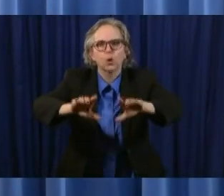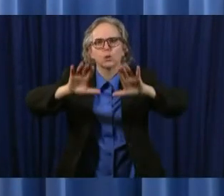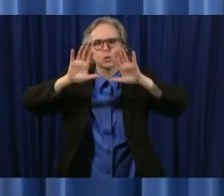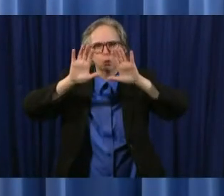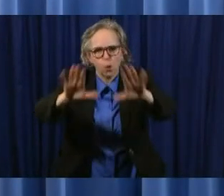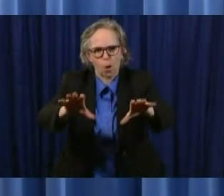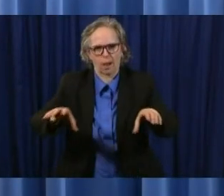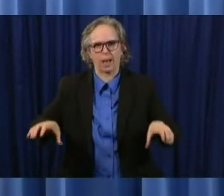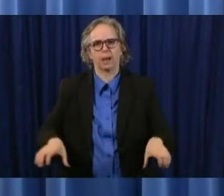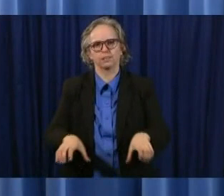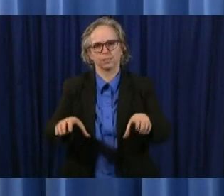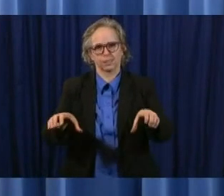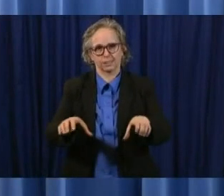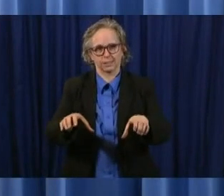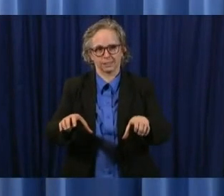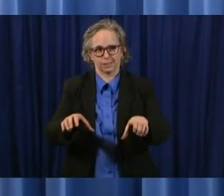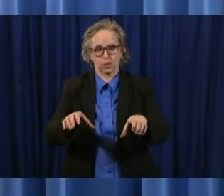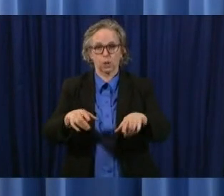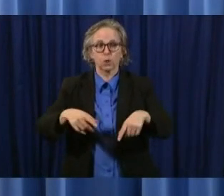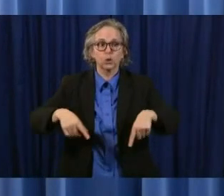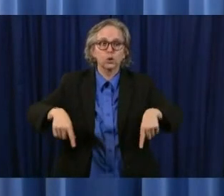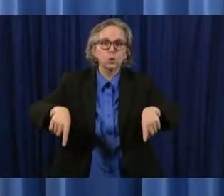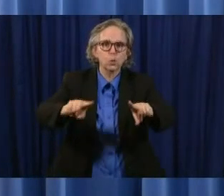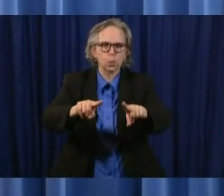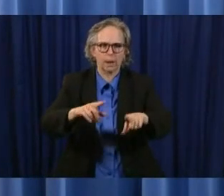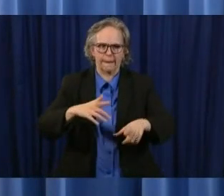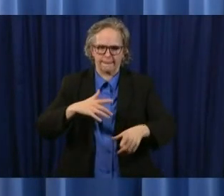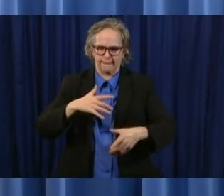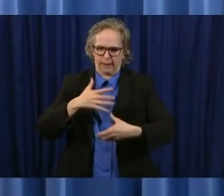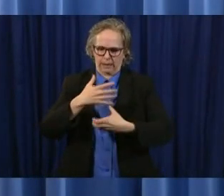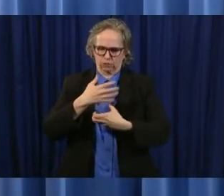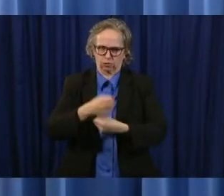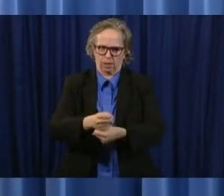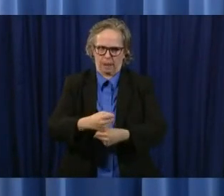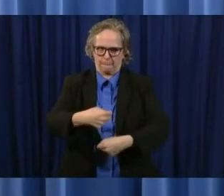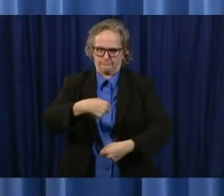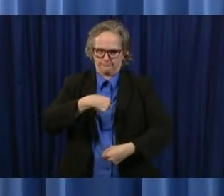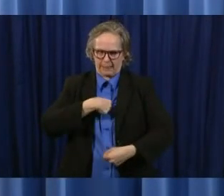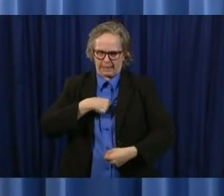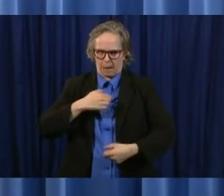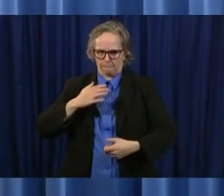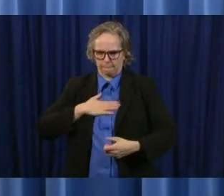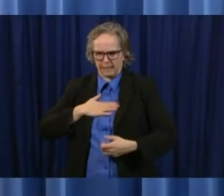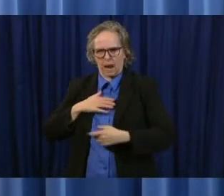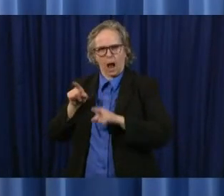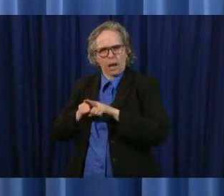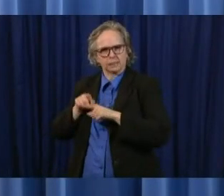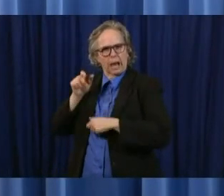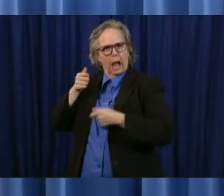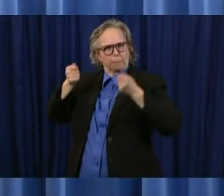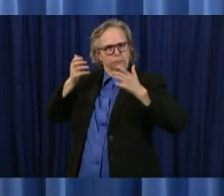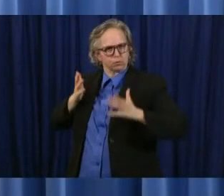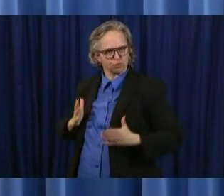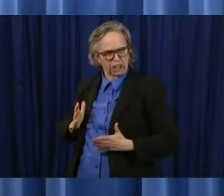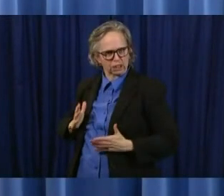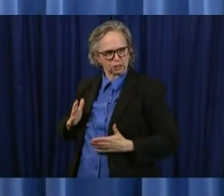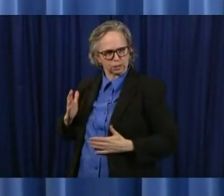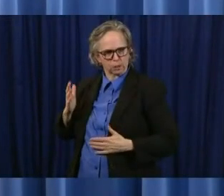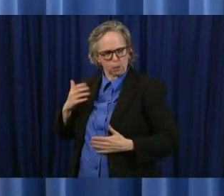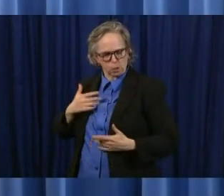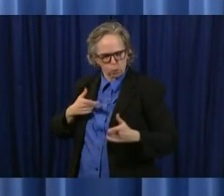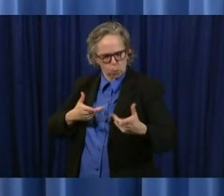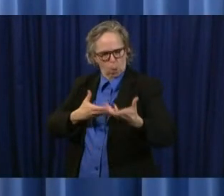confidence in me have confidence in this administration think that what we're doing uh the things that we